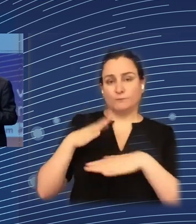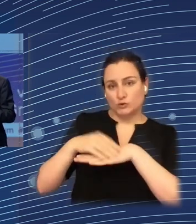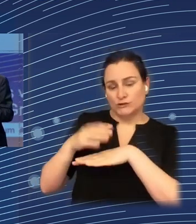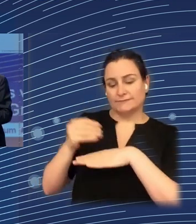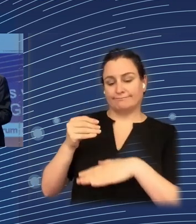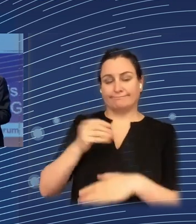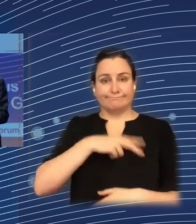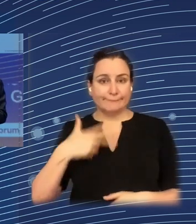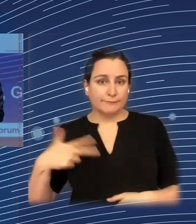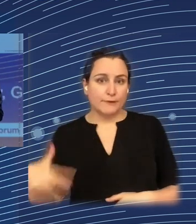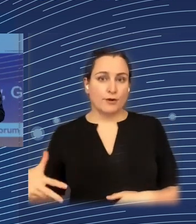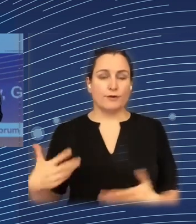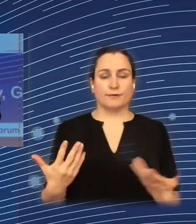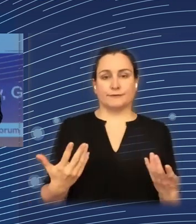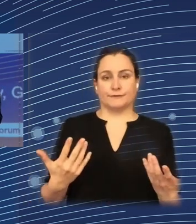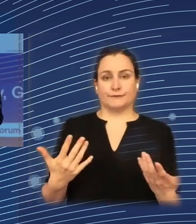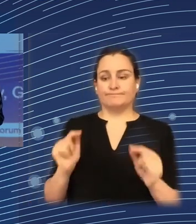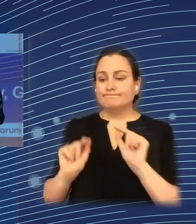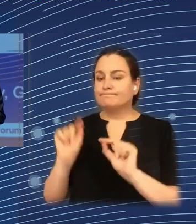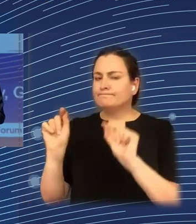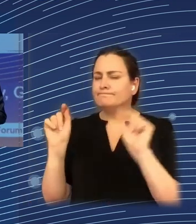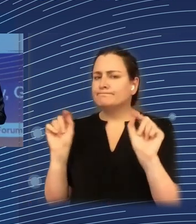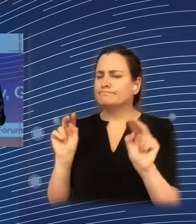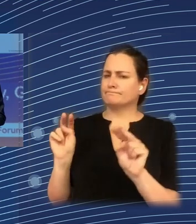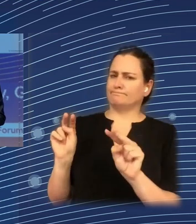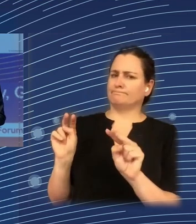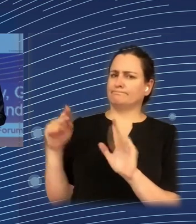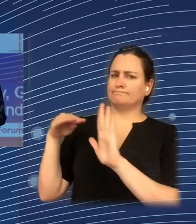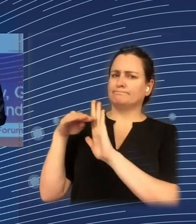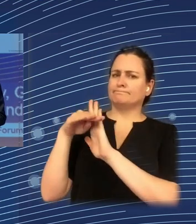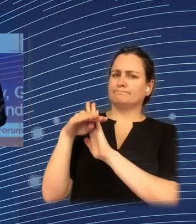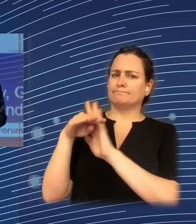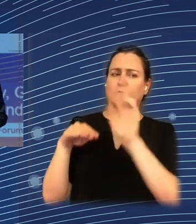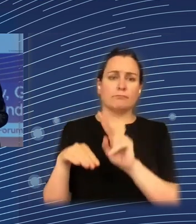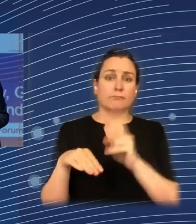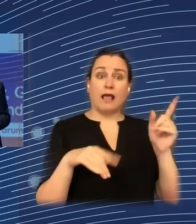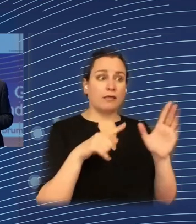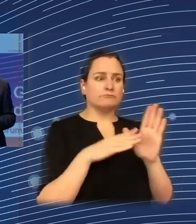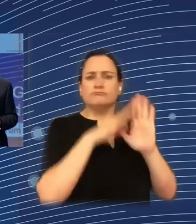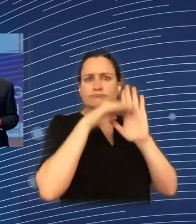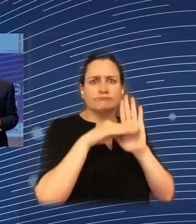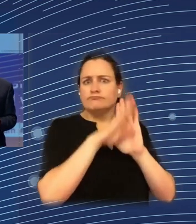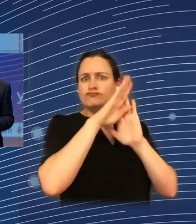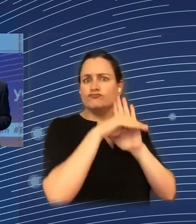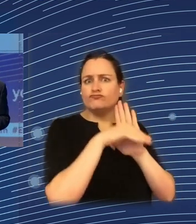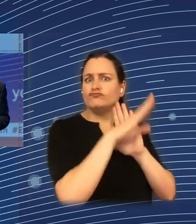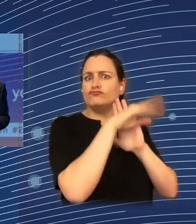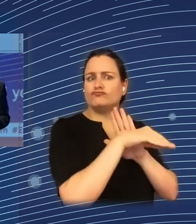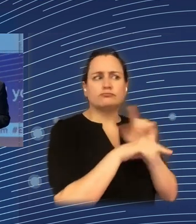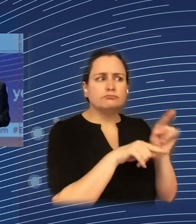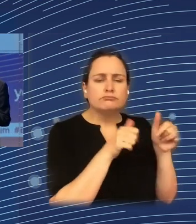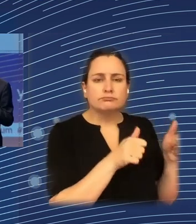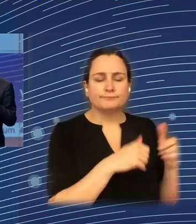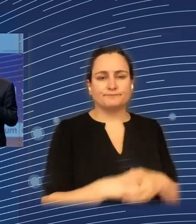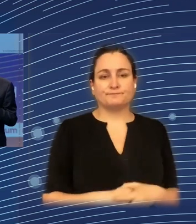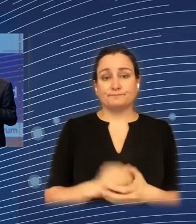and where you have other places that are far more dynamic. But what I would like you to highlight is the map on the right